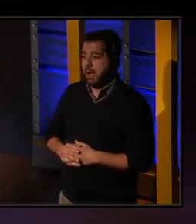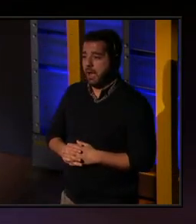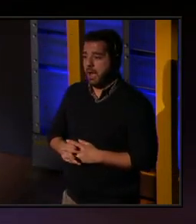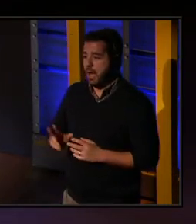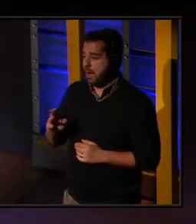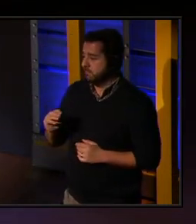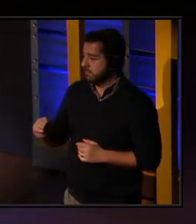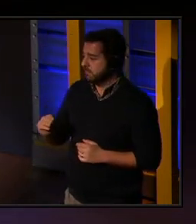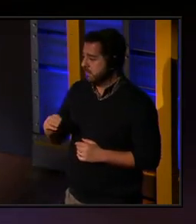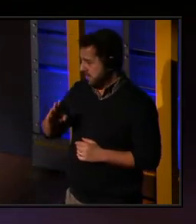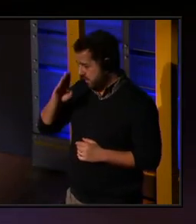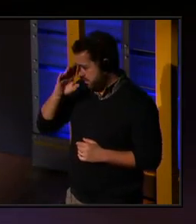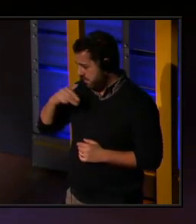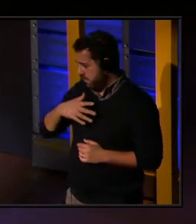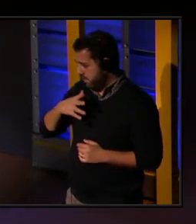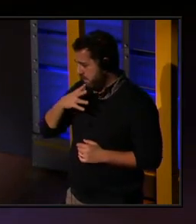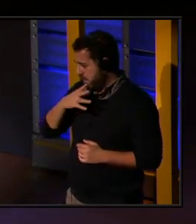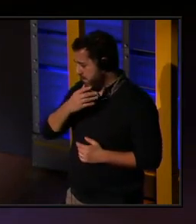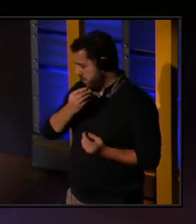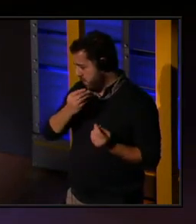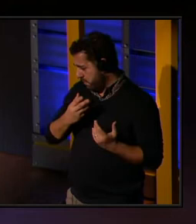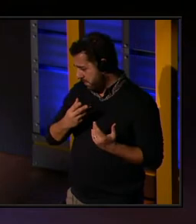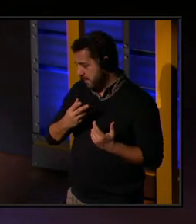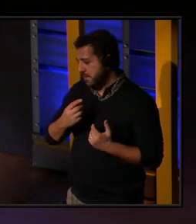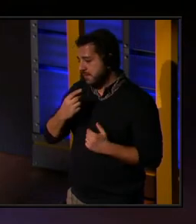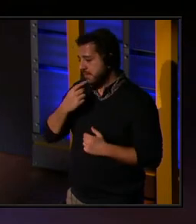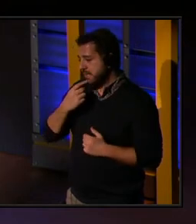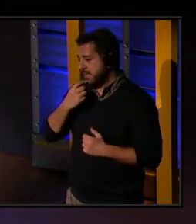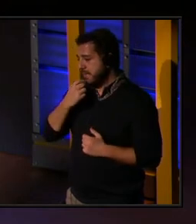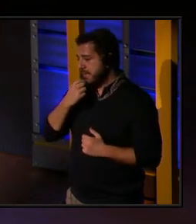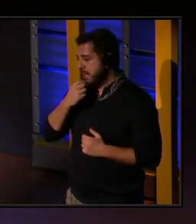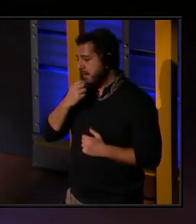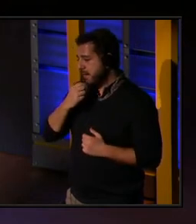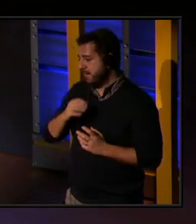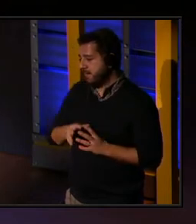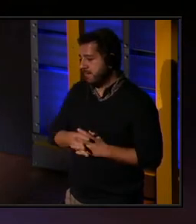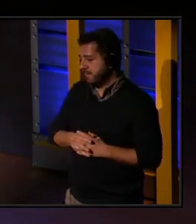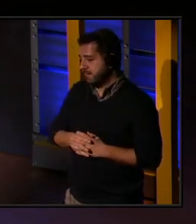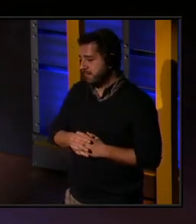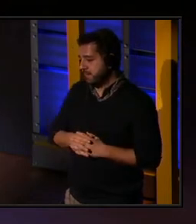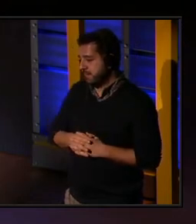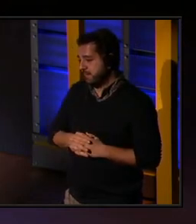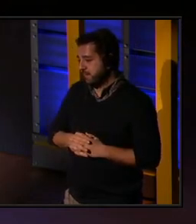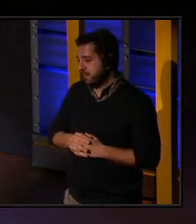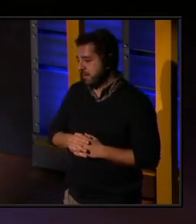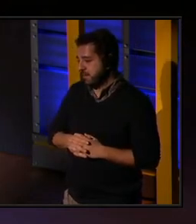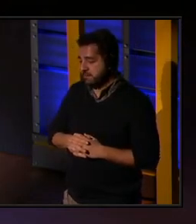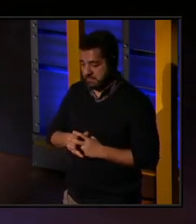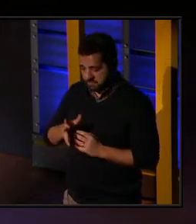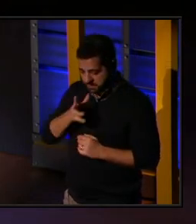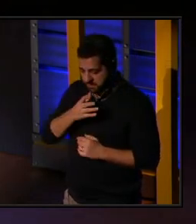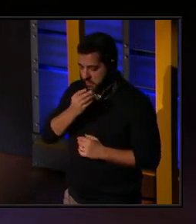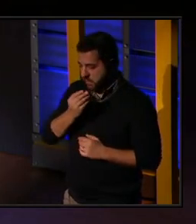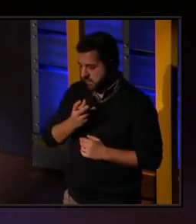I know that my mom said to me that, she said I could be,